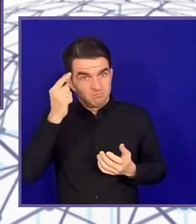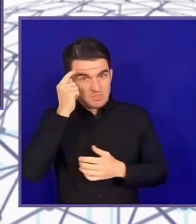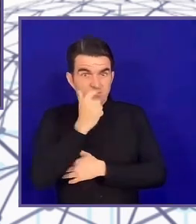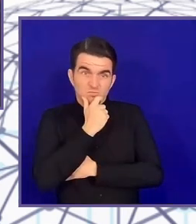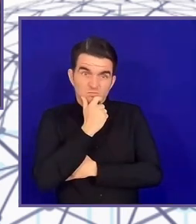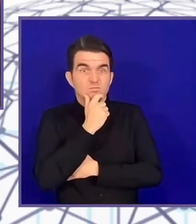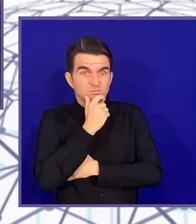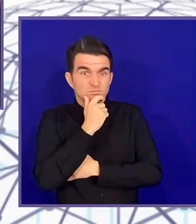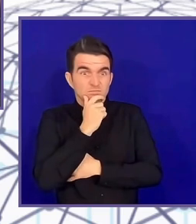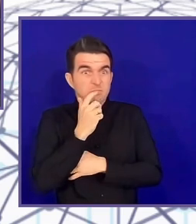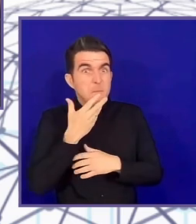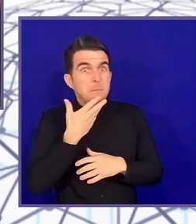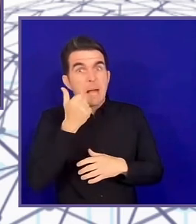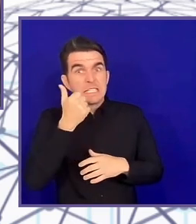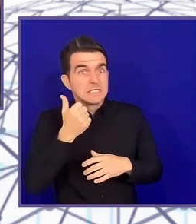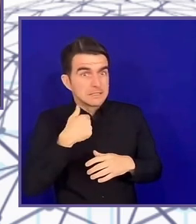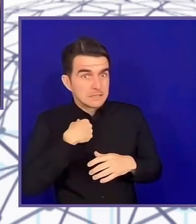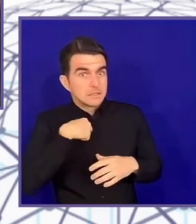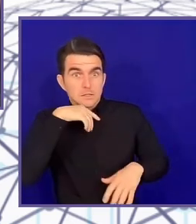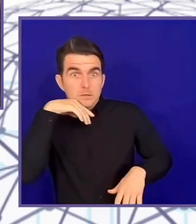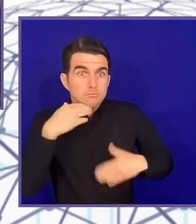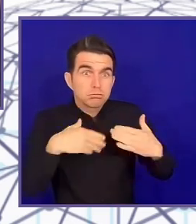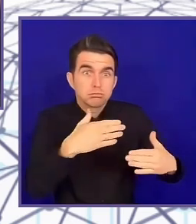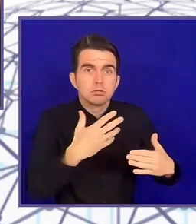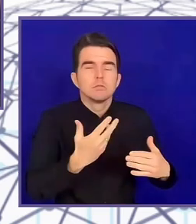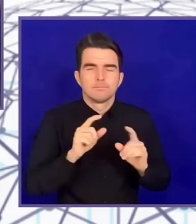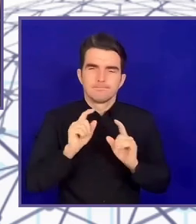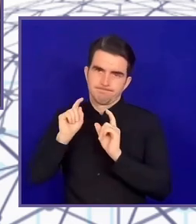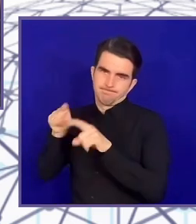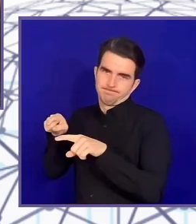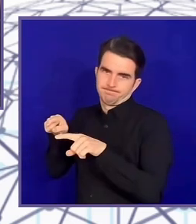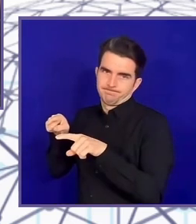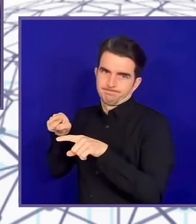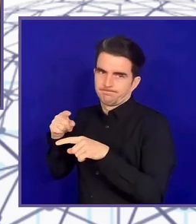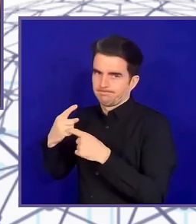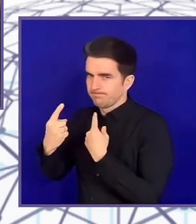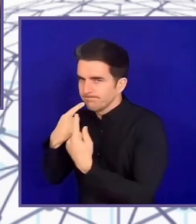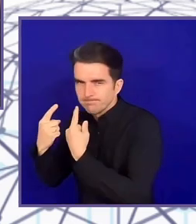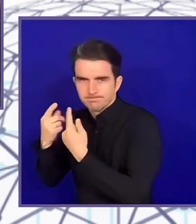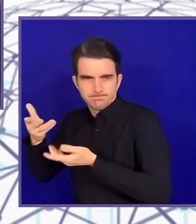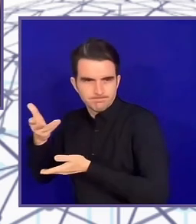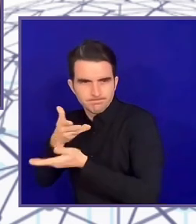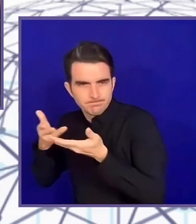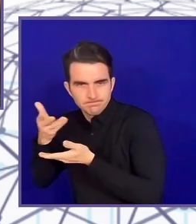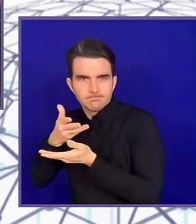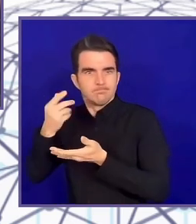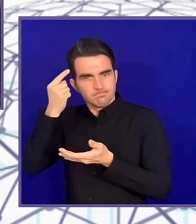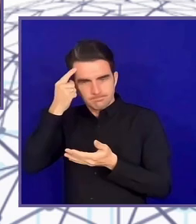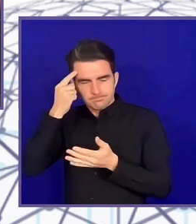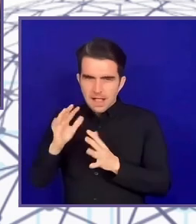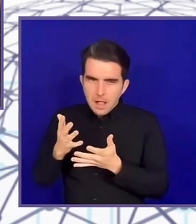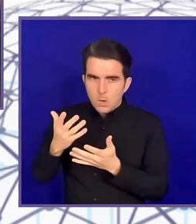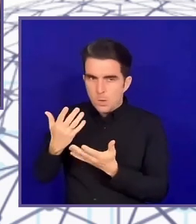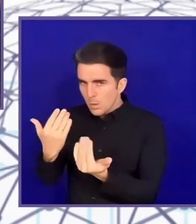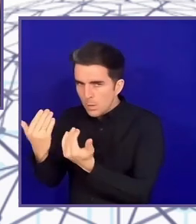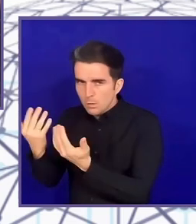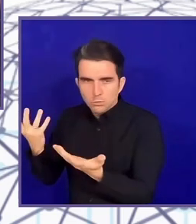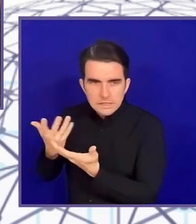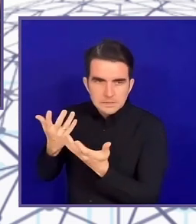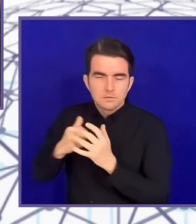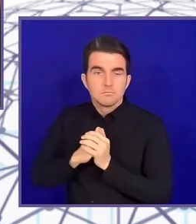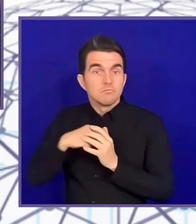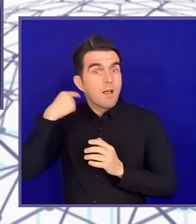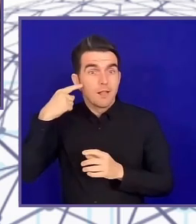rich disability community activity. So I'd say start going to those groups and building up that network as much as you can.